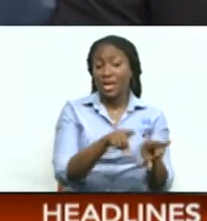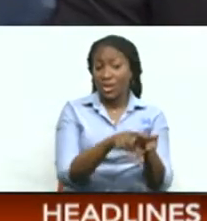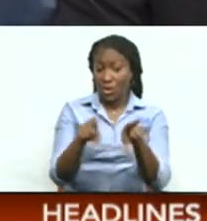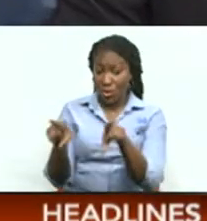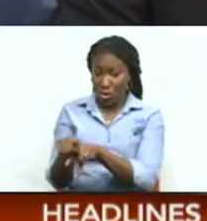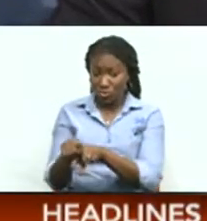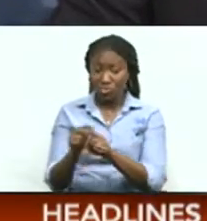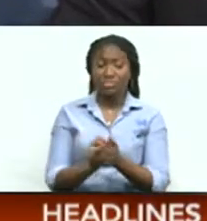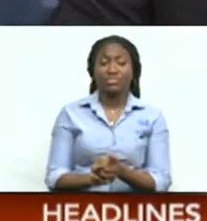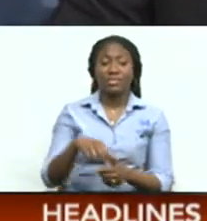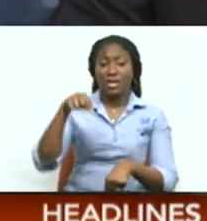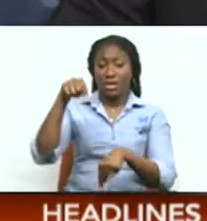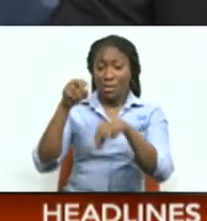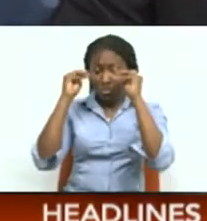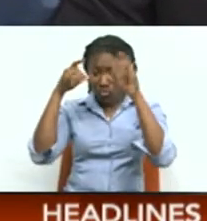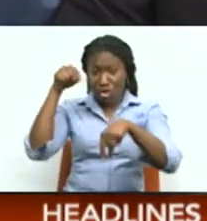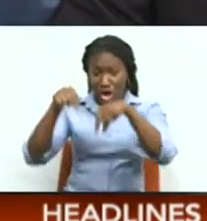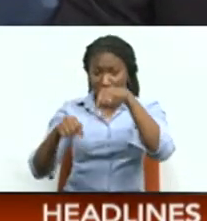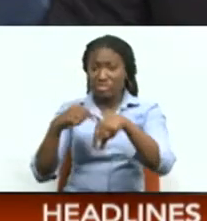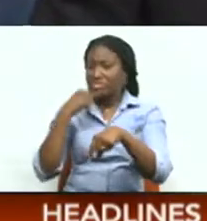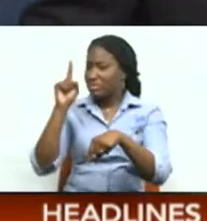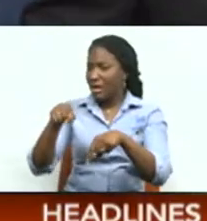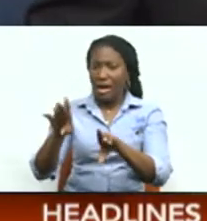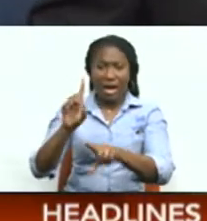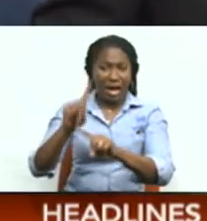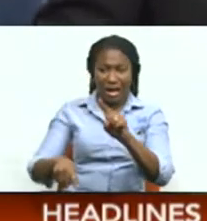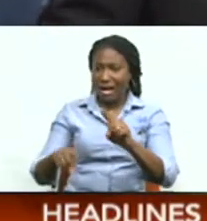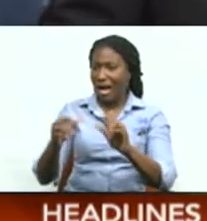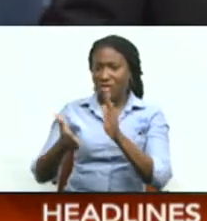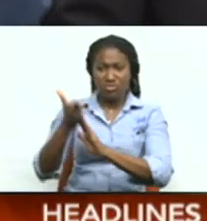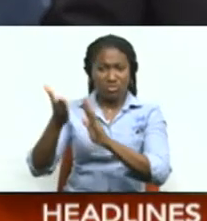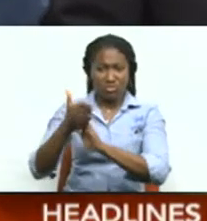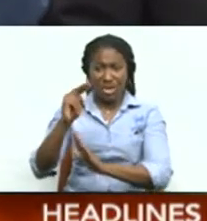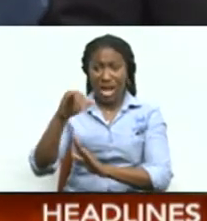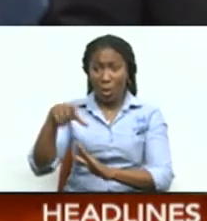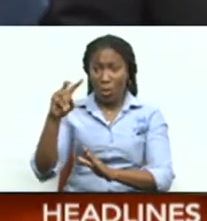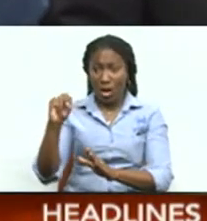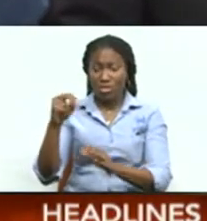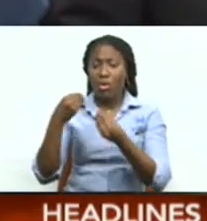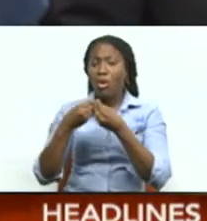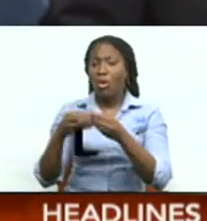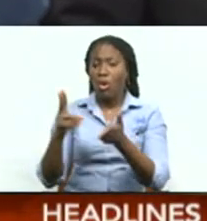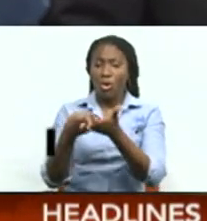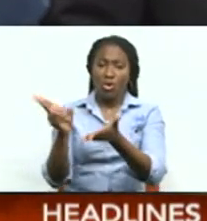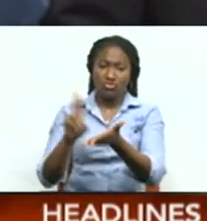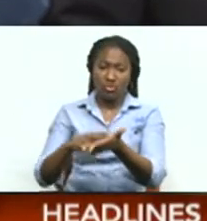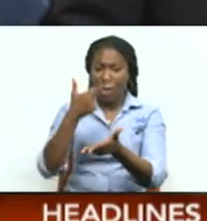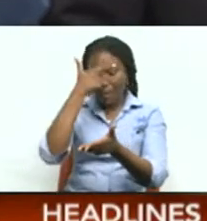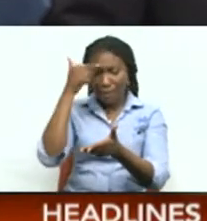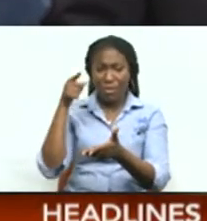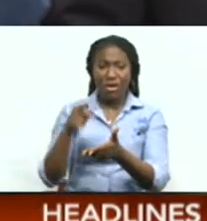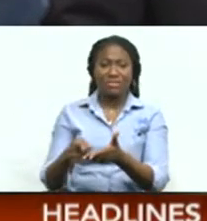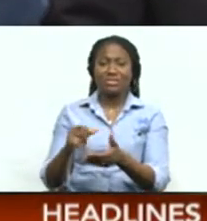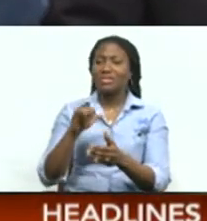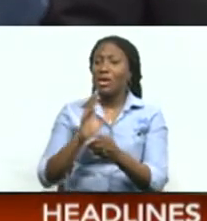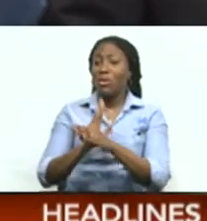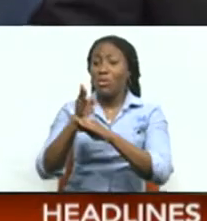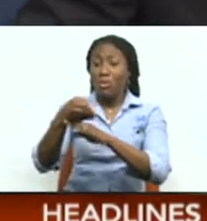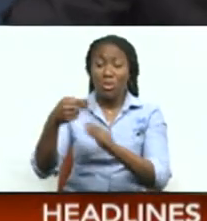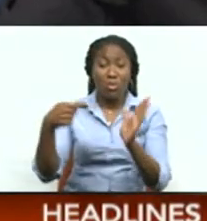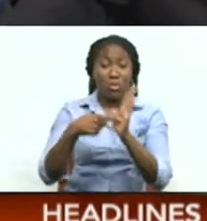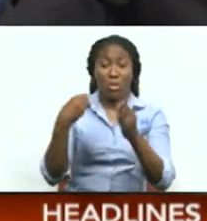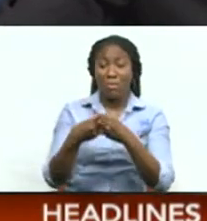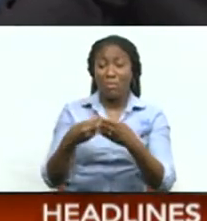having permission from the Energy Ministry to operate the plant, Nyquan lost its natural gas contract because it owed the state U.S. $22